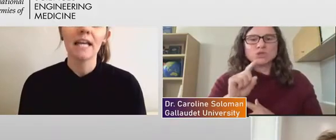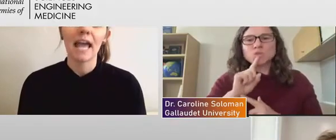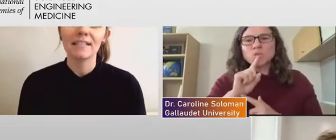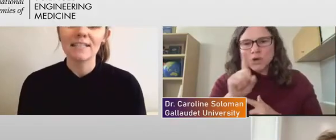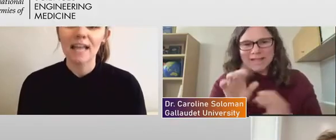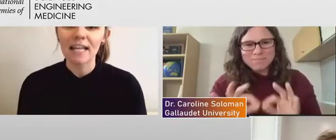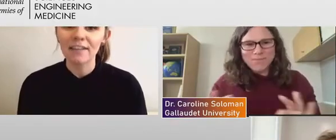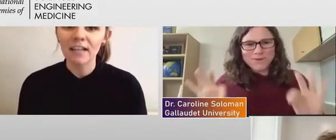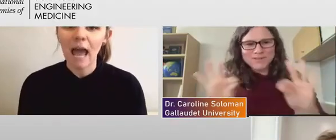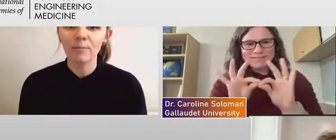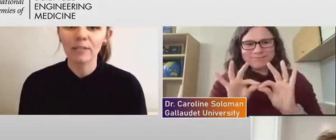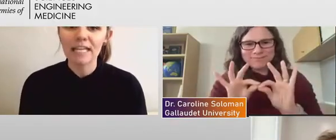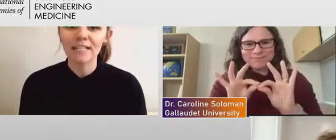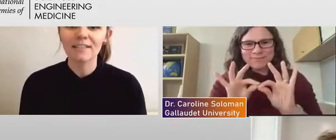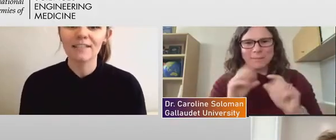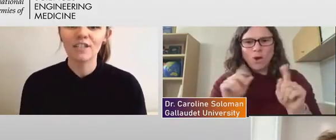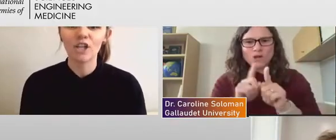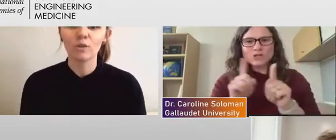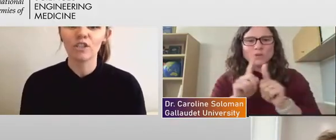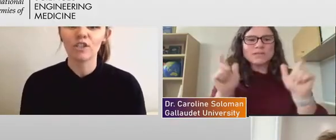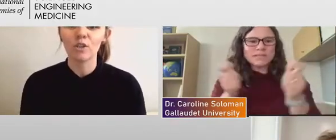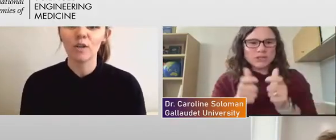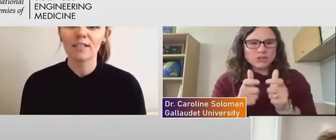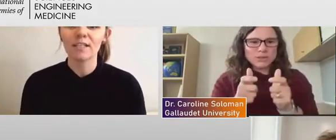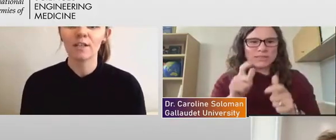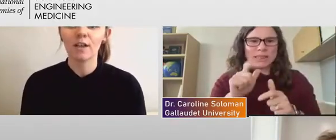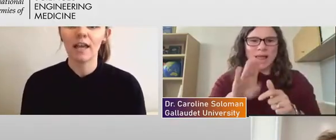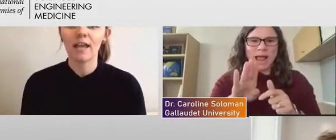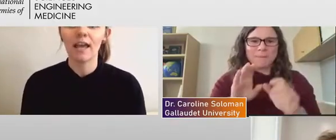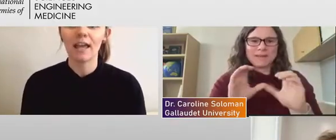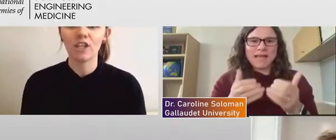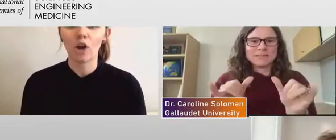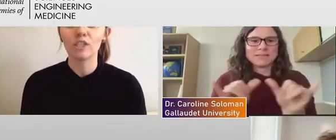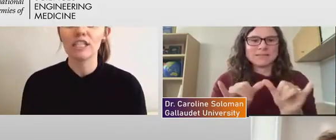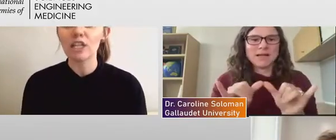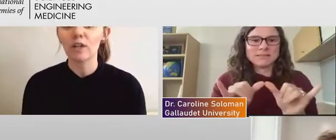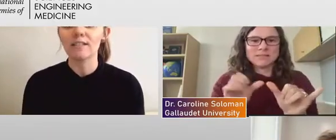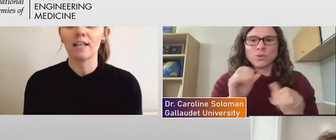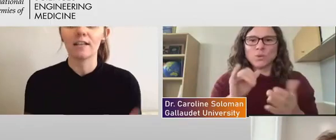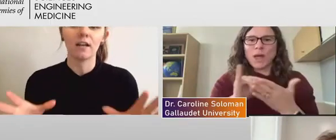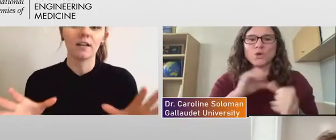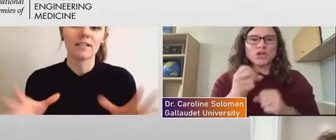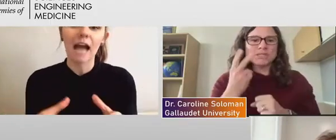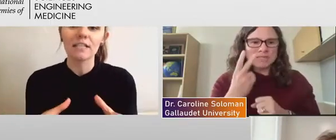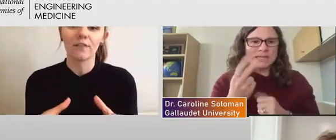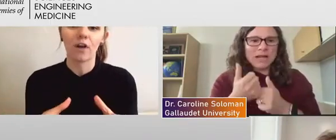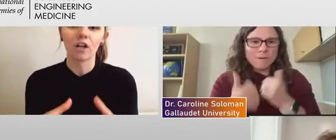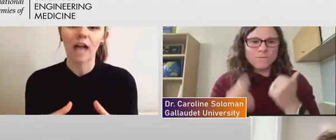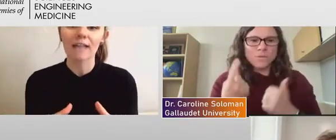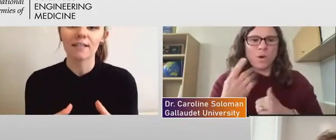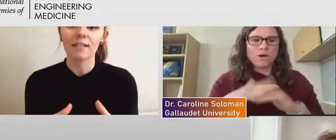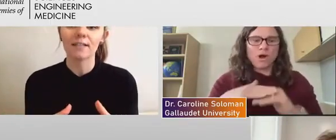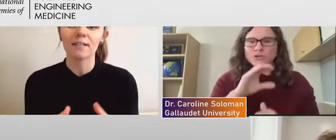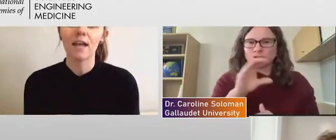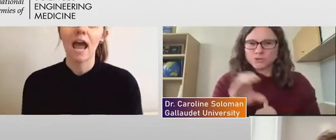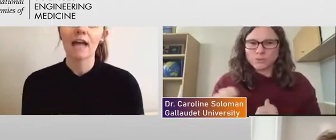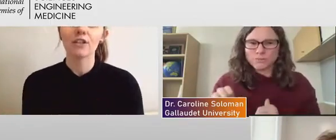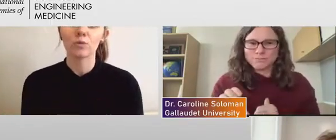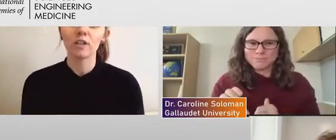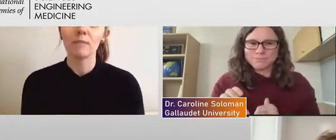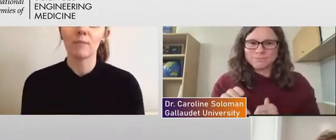and sending the lab links, you know, to students to, you know, decreasing the size of our classes